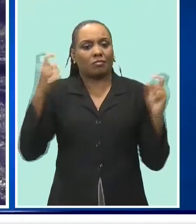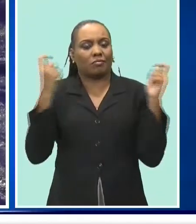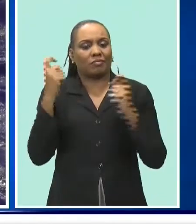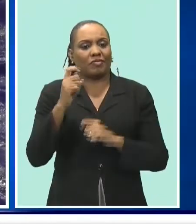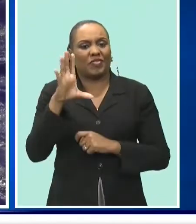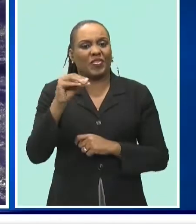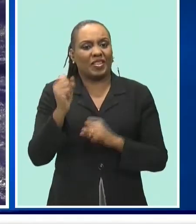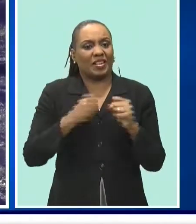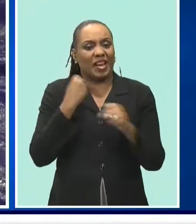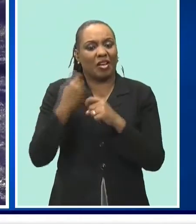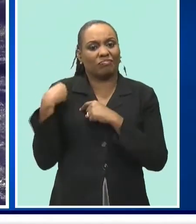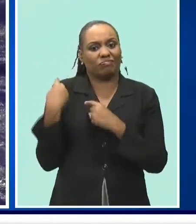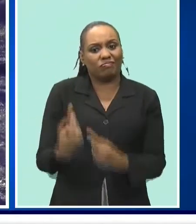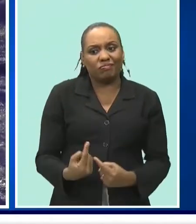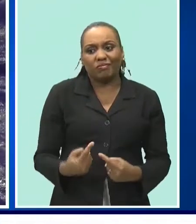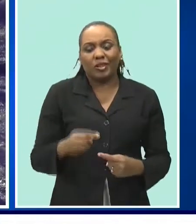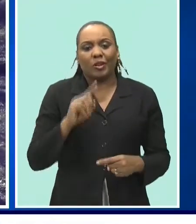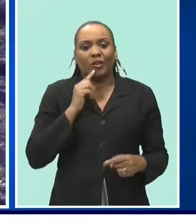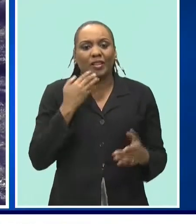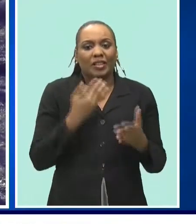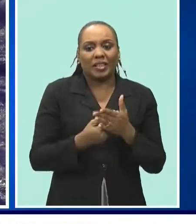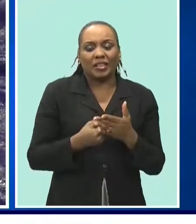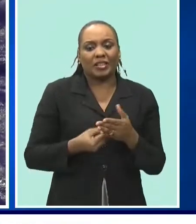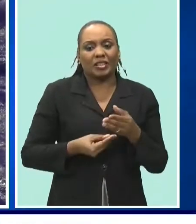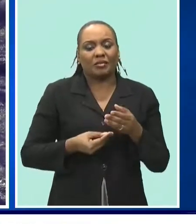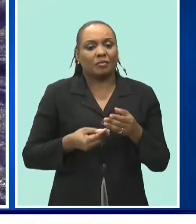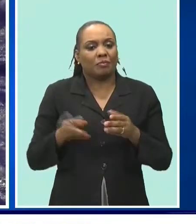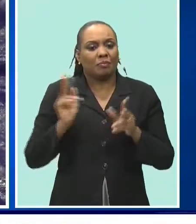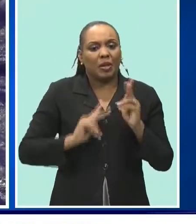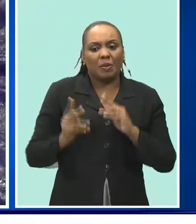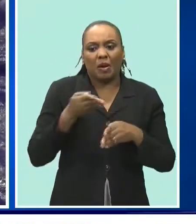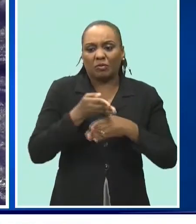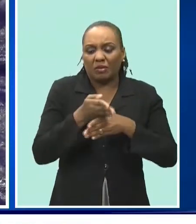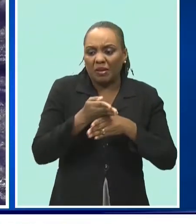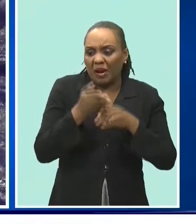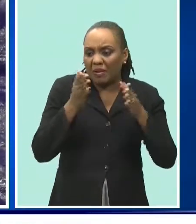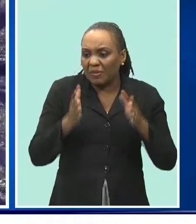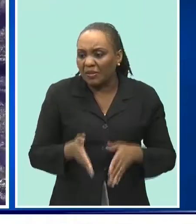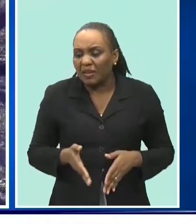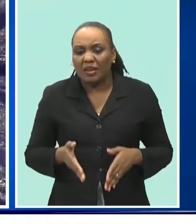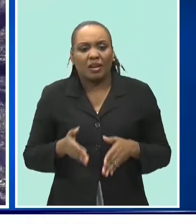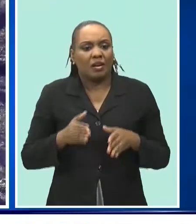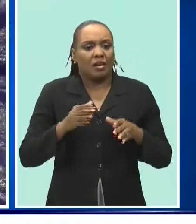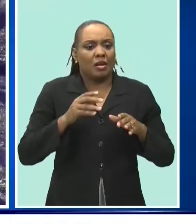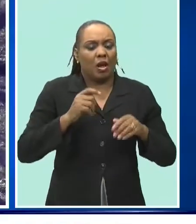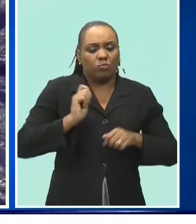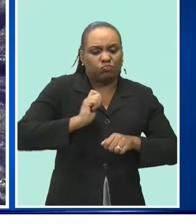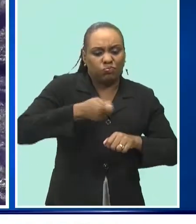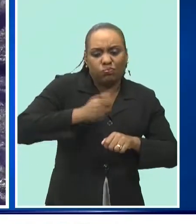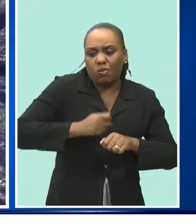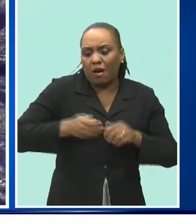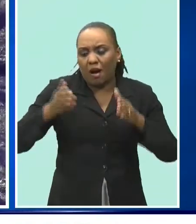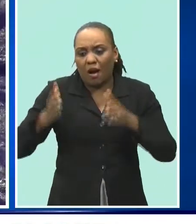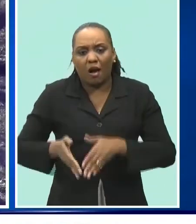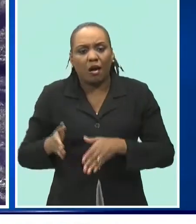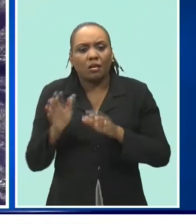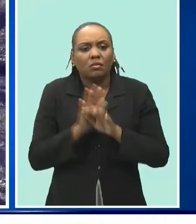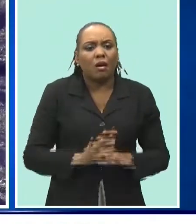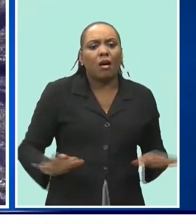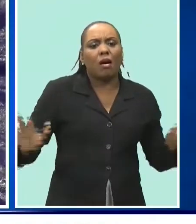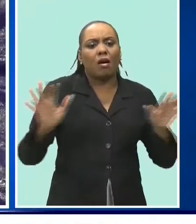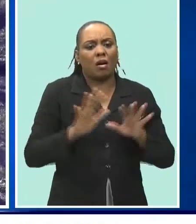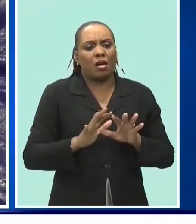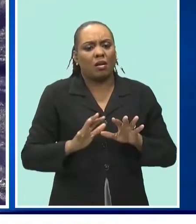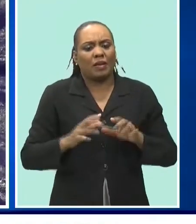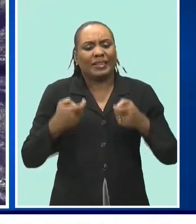50 years of producing tradesmen and technicians that are found in their numbers in every single industry on this island and